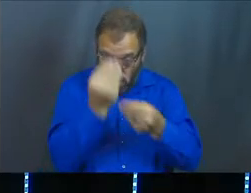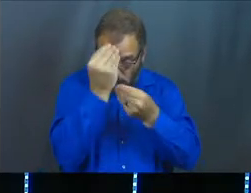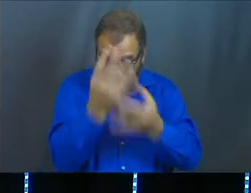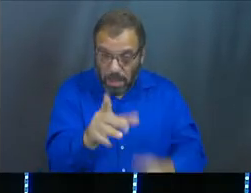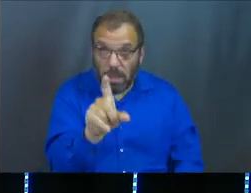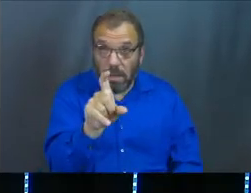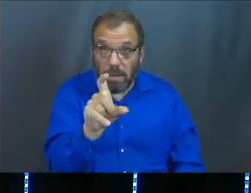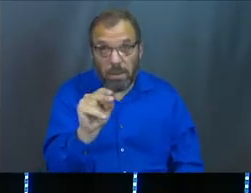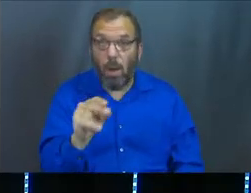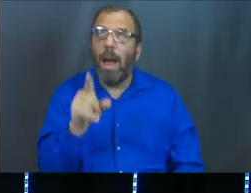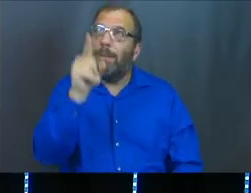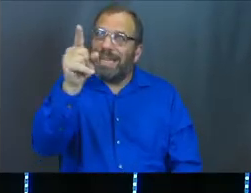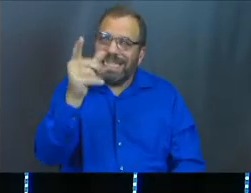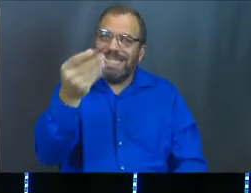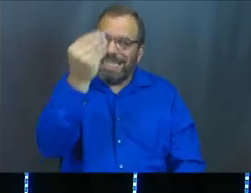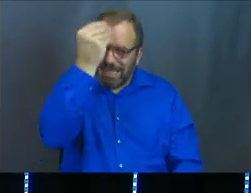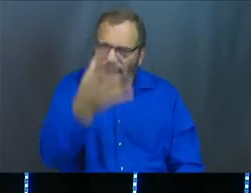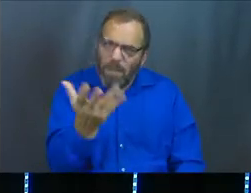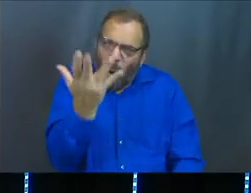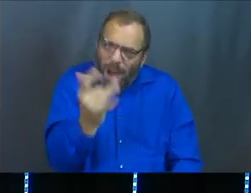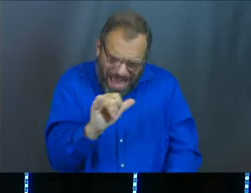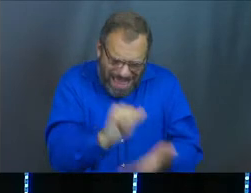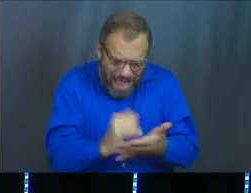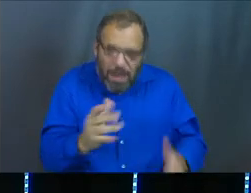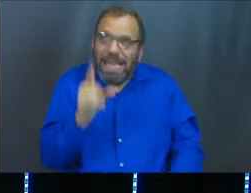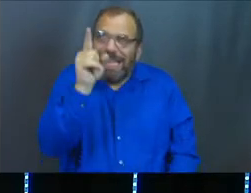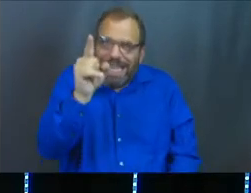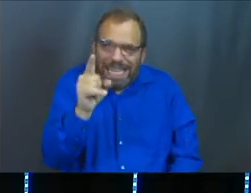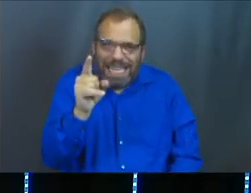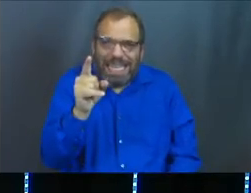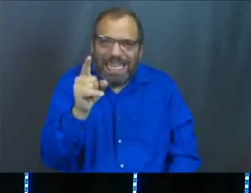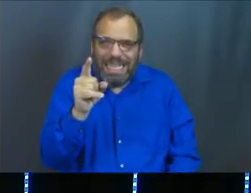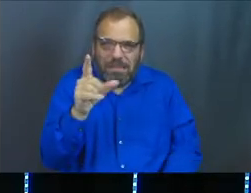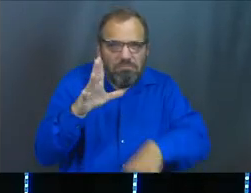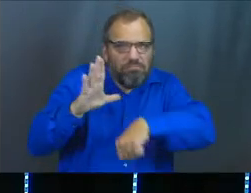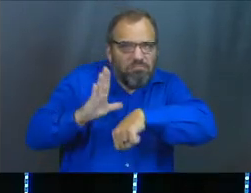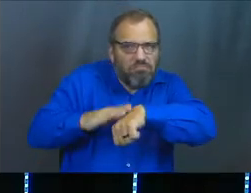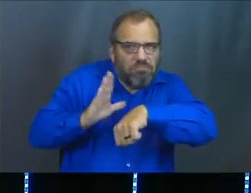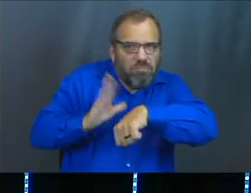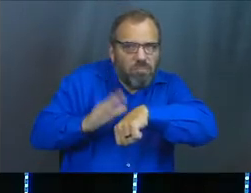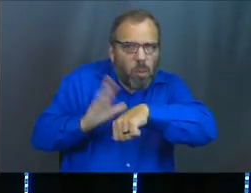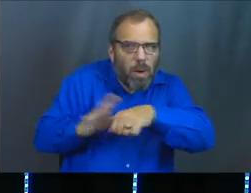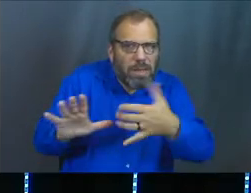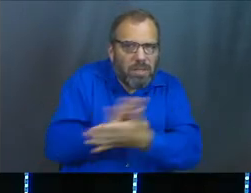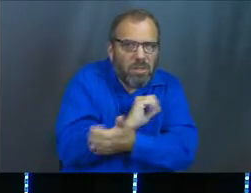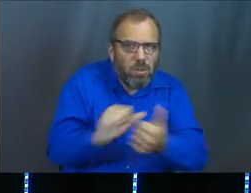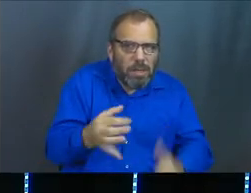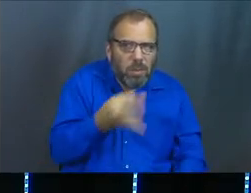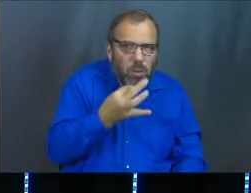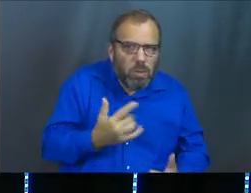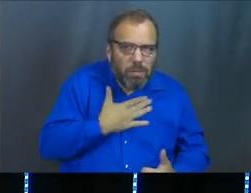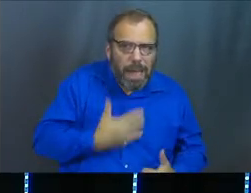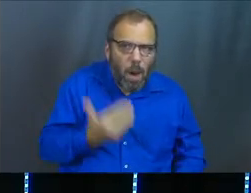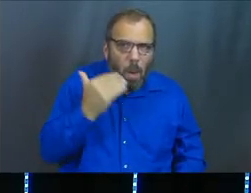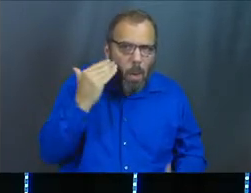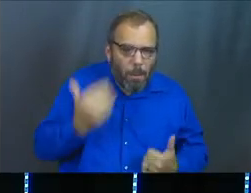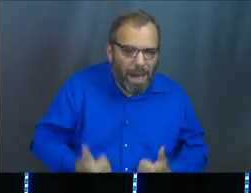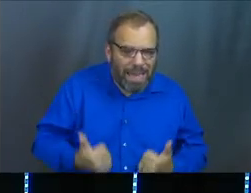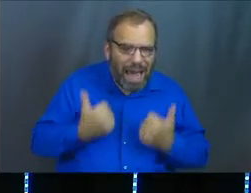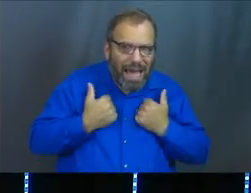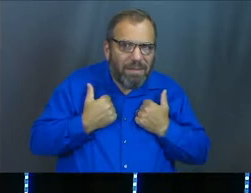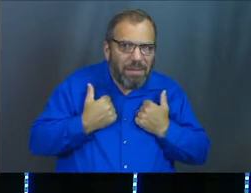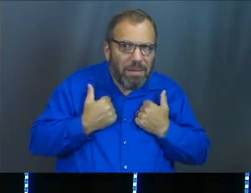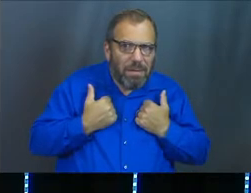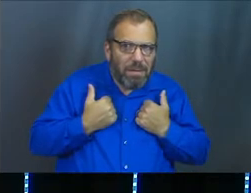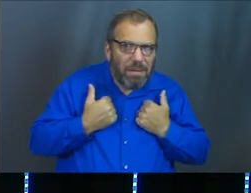but he still tells us. Why would he do it? Because he's warning us of the destruction that we're bringing into our homes and